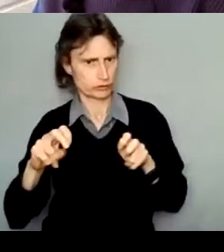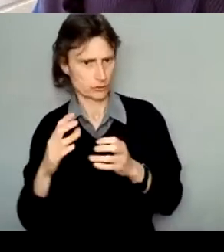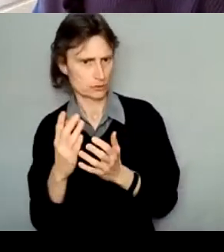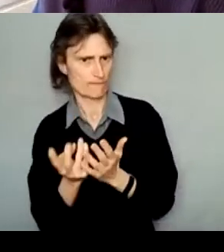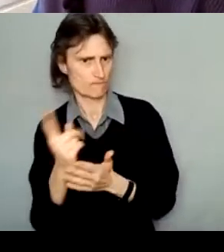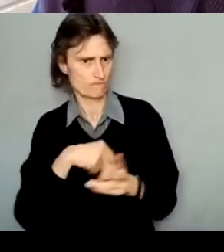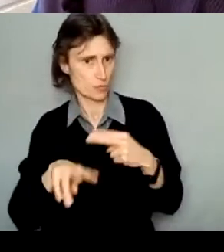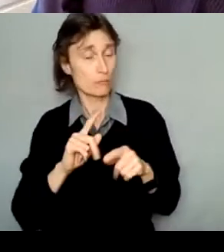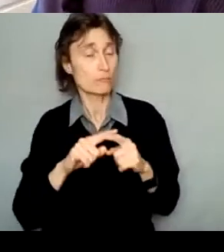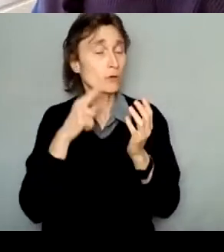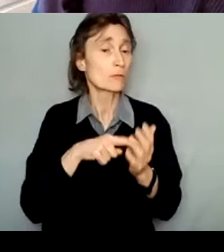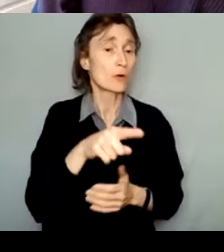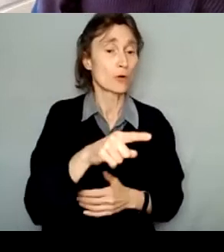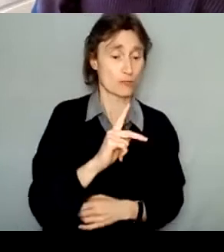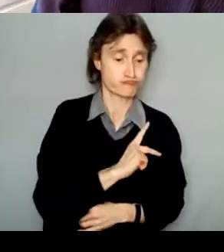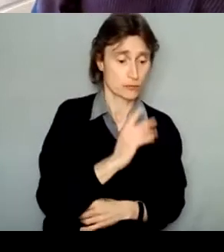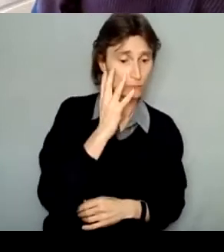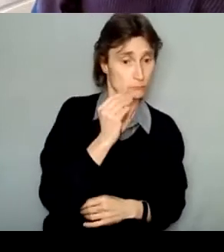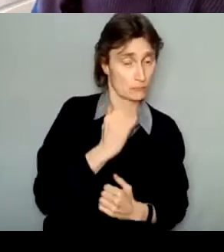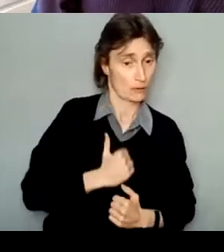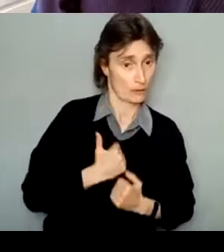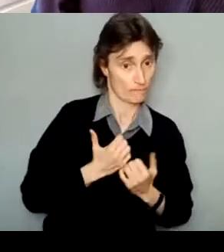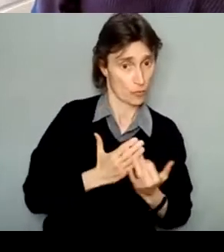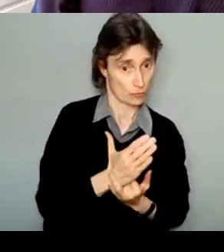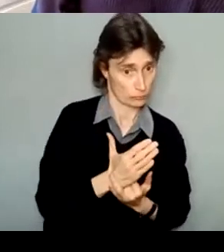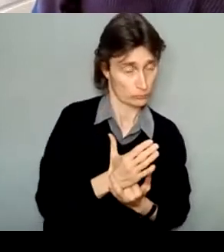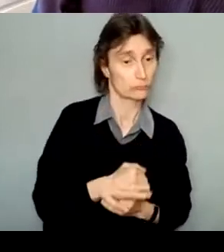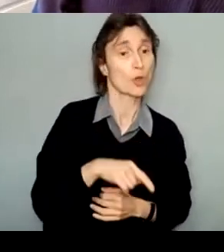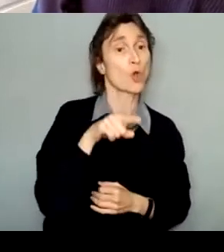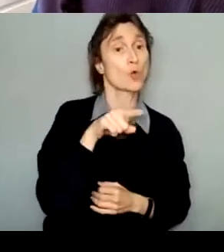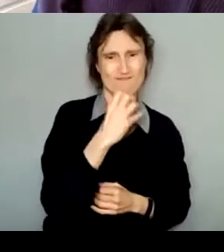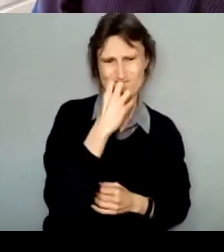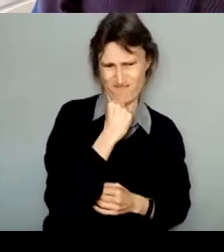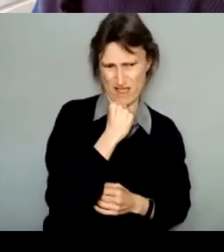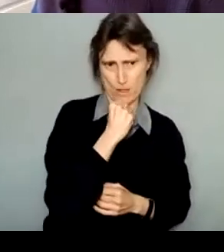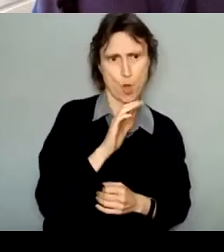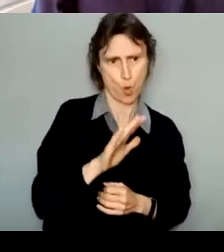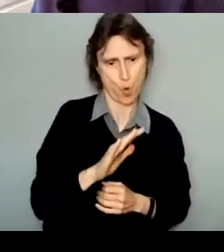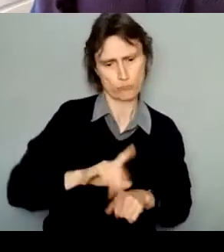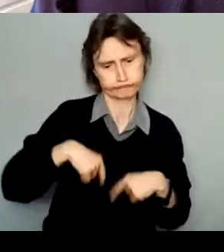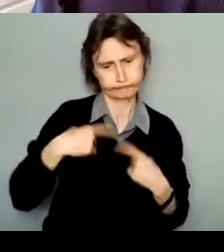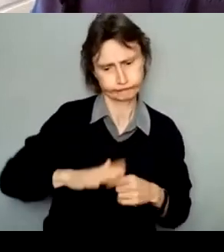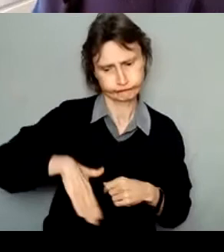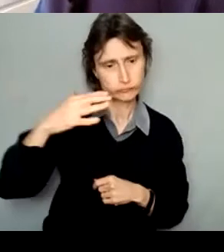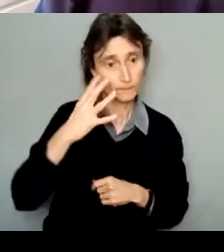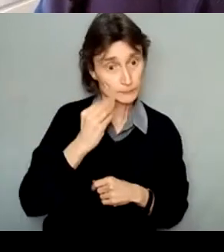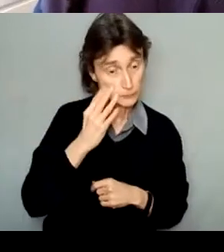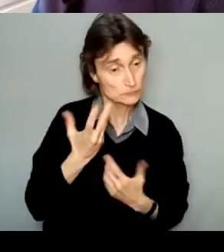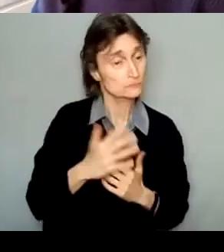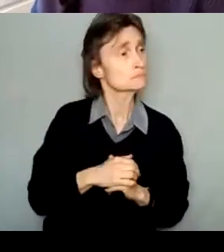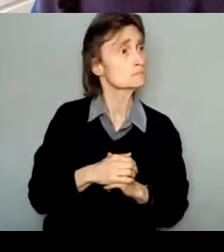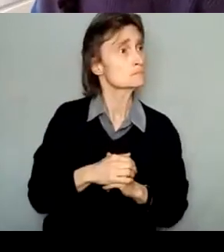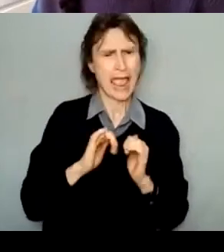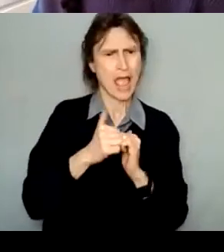lived experience? Are you including and valuing those perspectives in a meaningful way? How are you engaging that community?